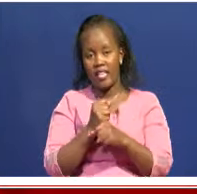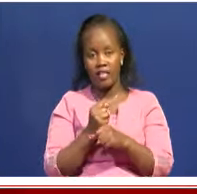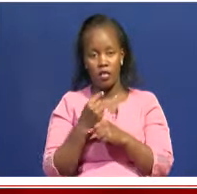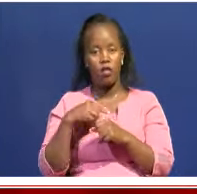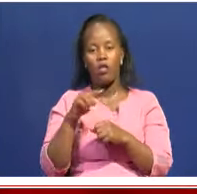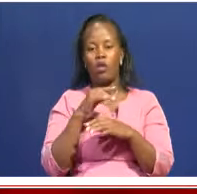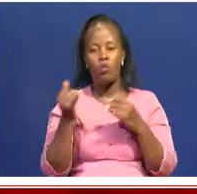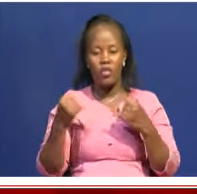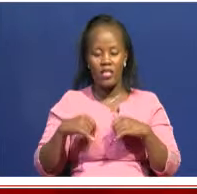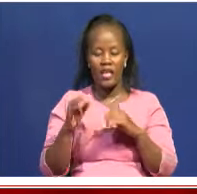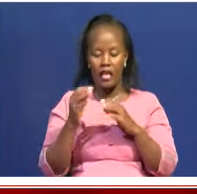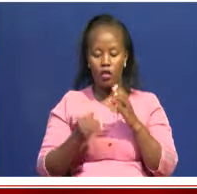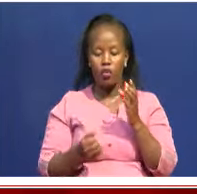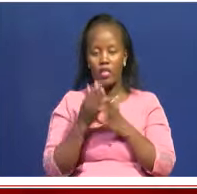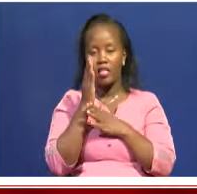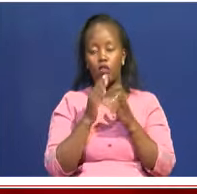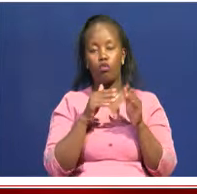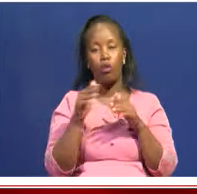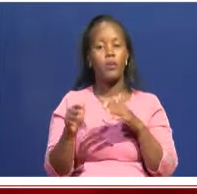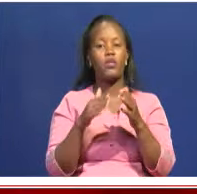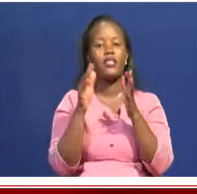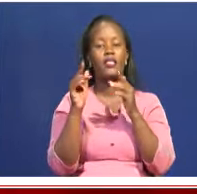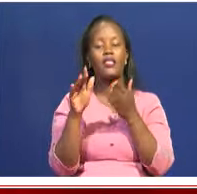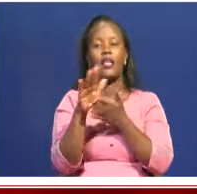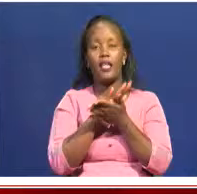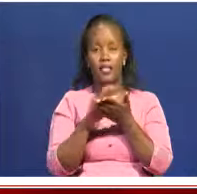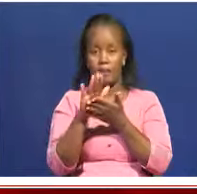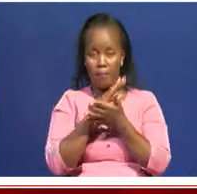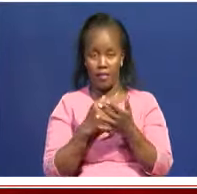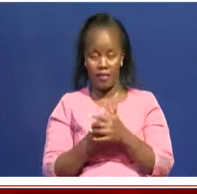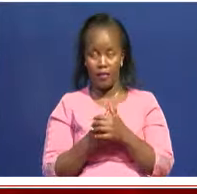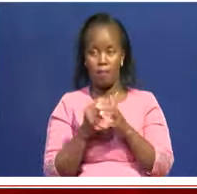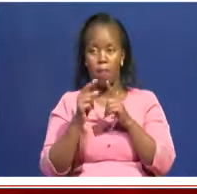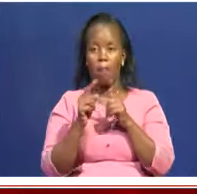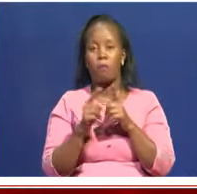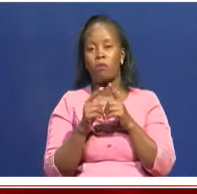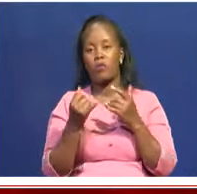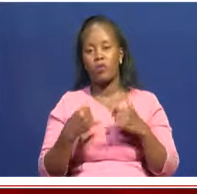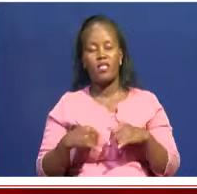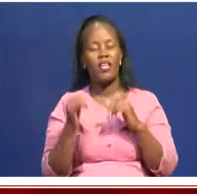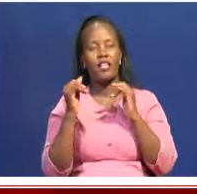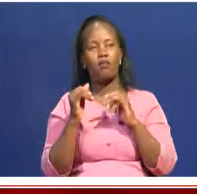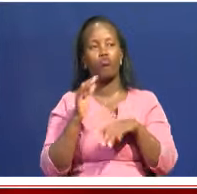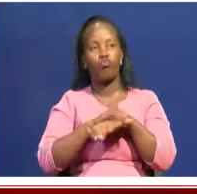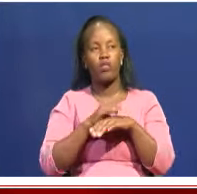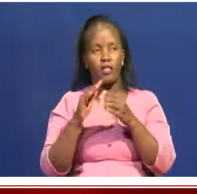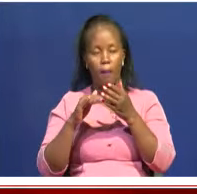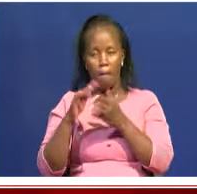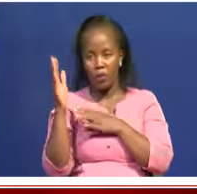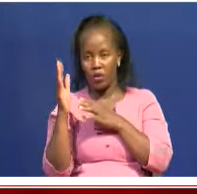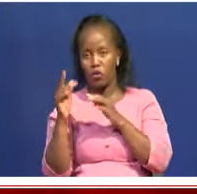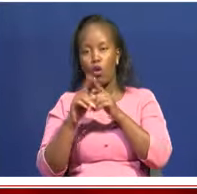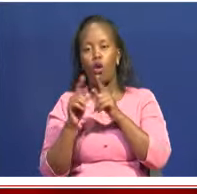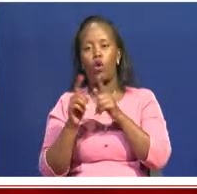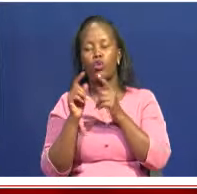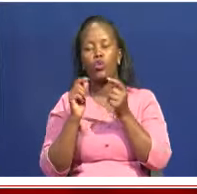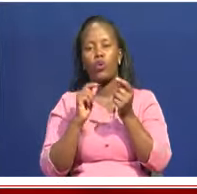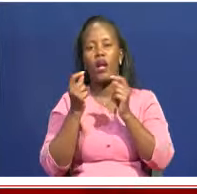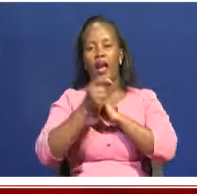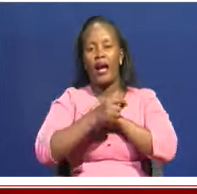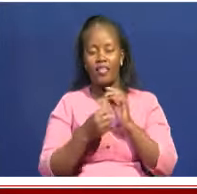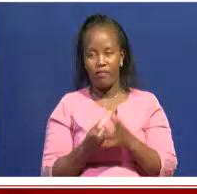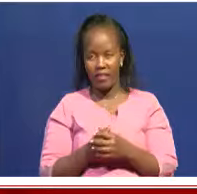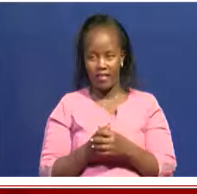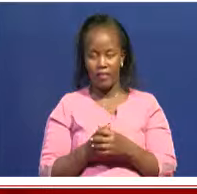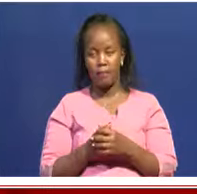that, space for that, because we are working with an anticipation of getting the objects back, given that we've ratified this. So the State